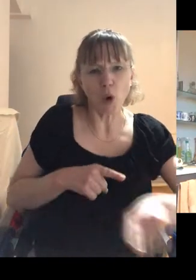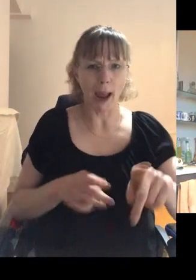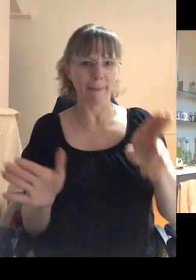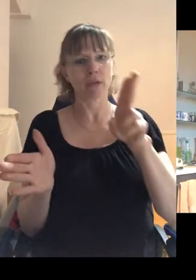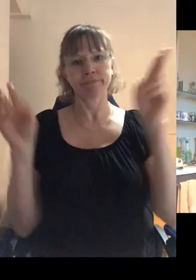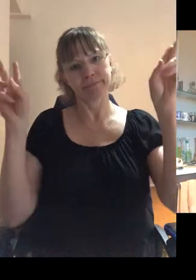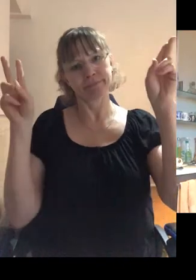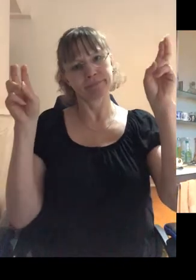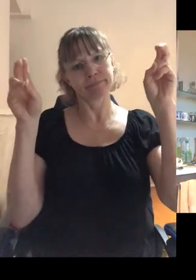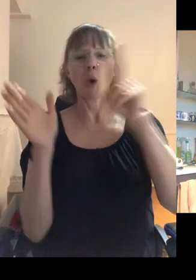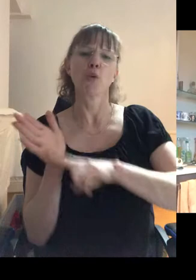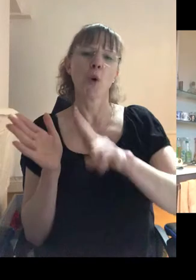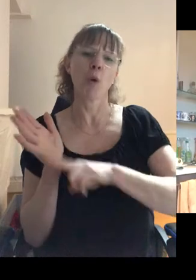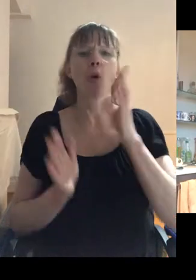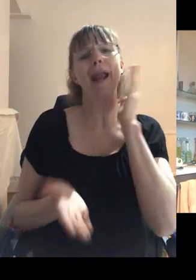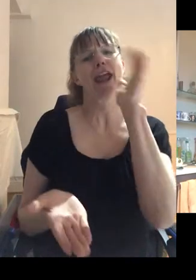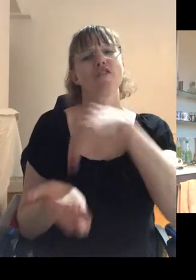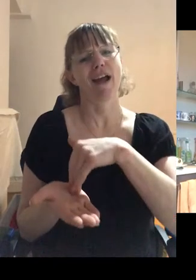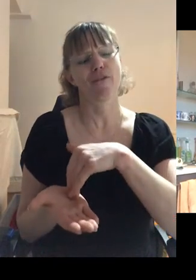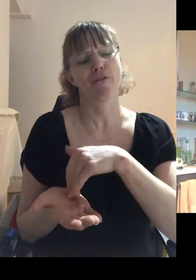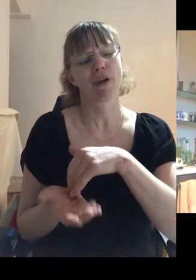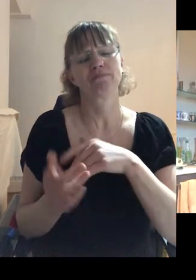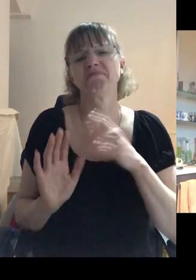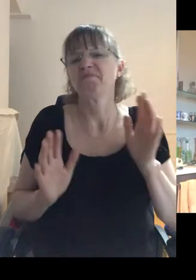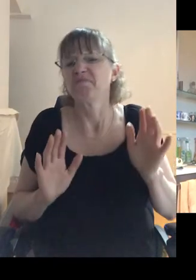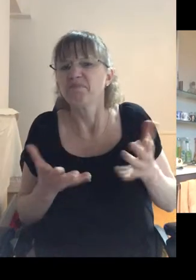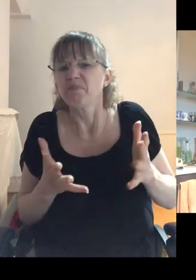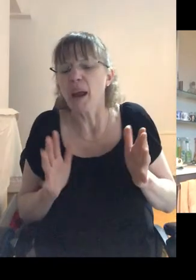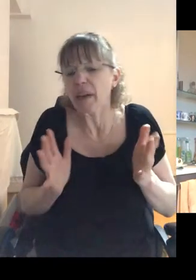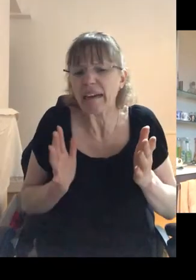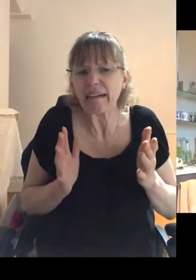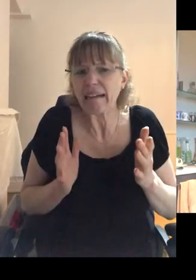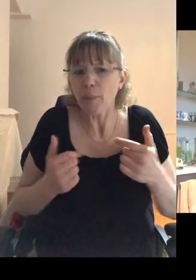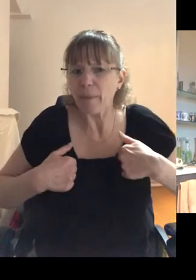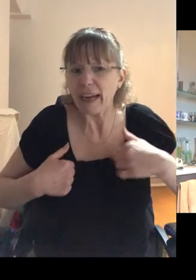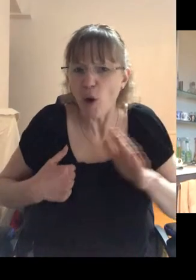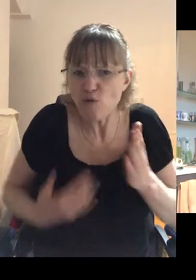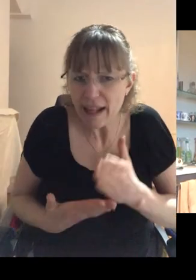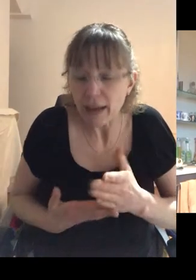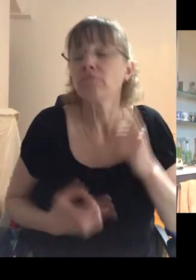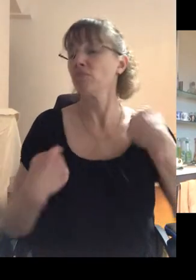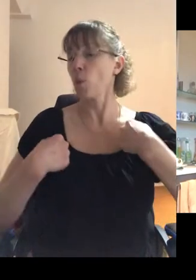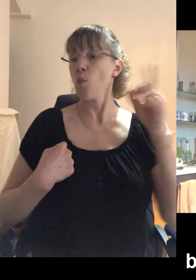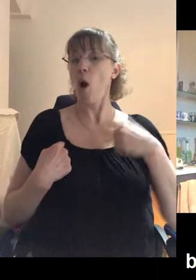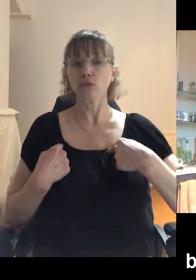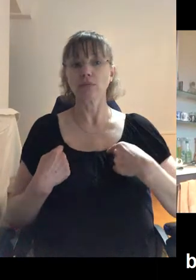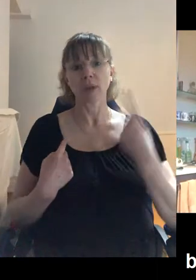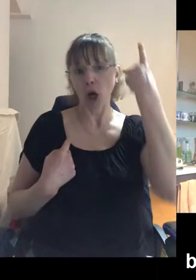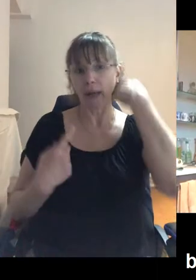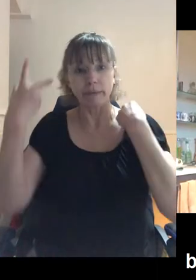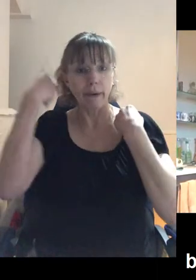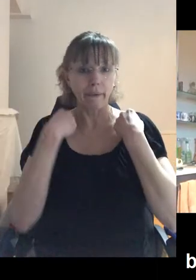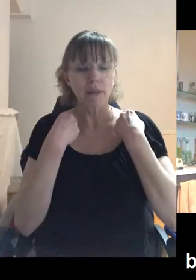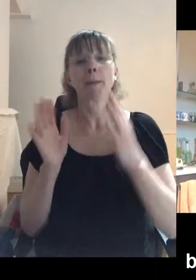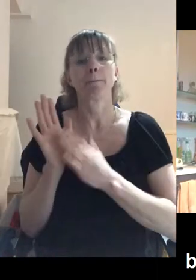normal when I got there and give it a fresh start. Maybe it was just a phase. And so I cut all my hair short into a flat top. My